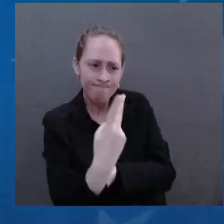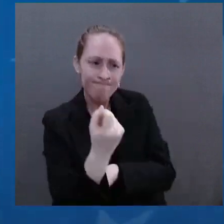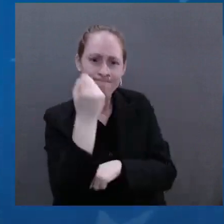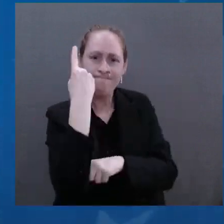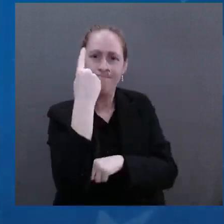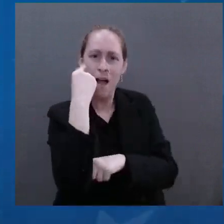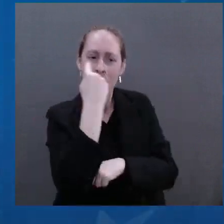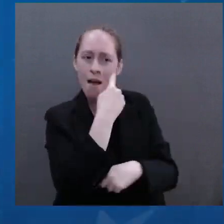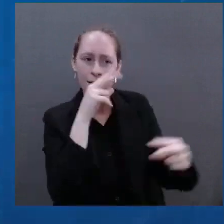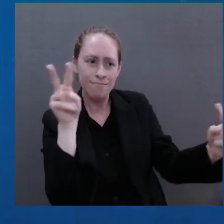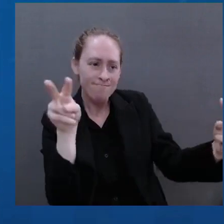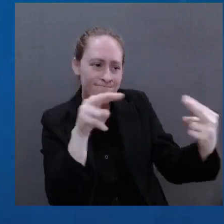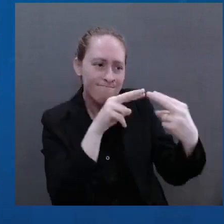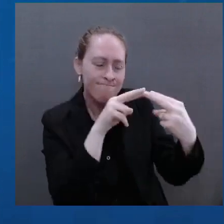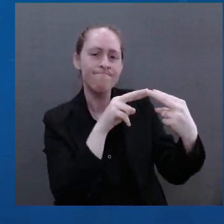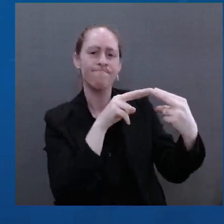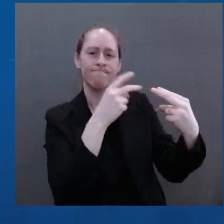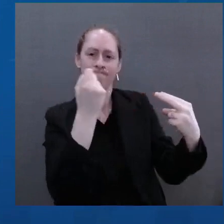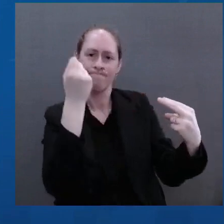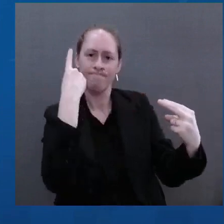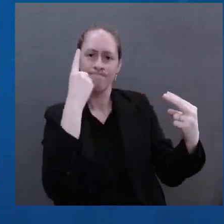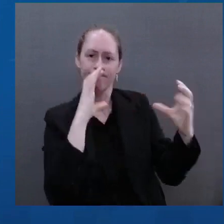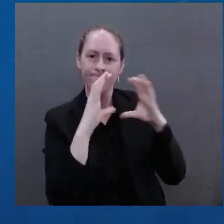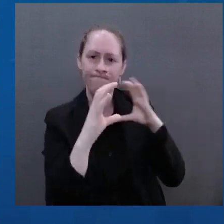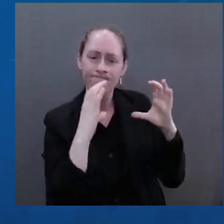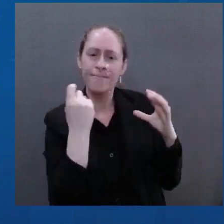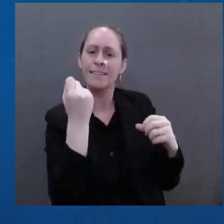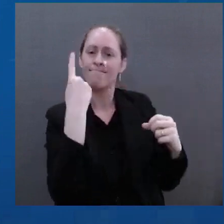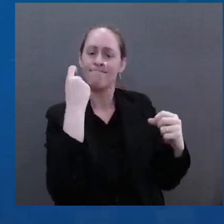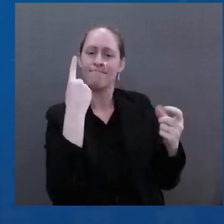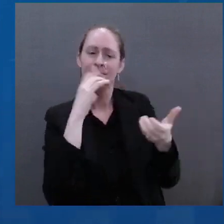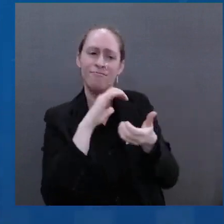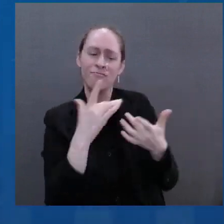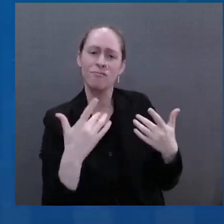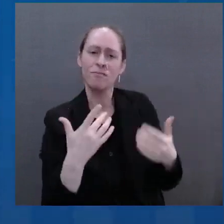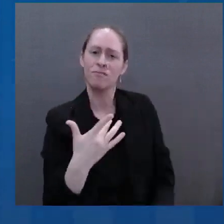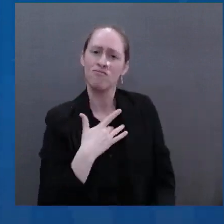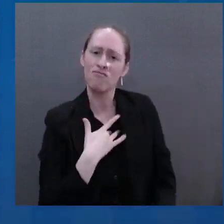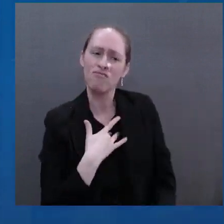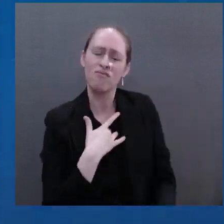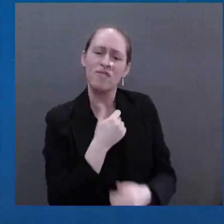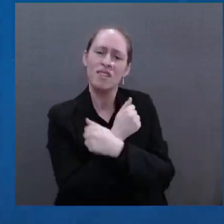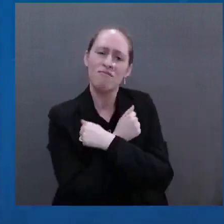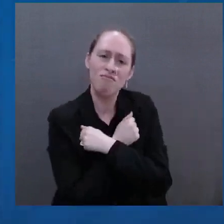praying with a desperate hope that all of this is temporary.